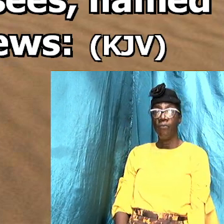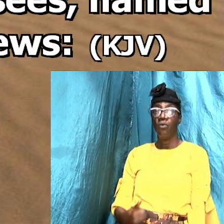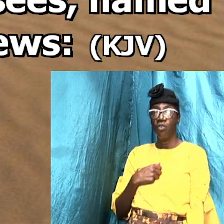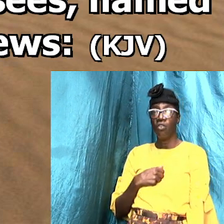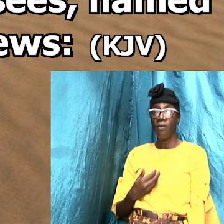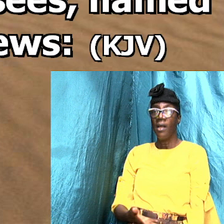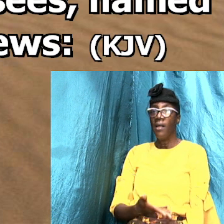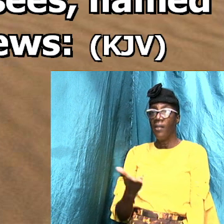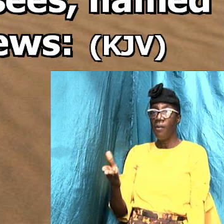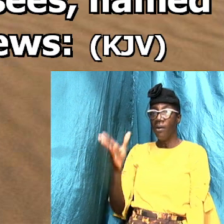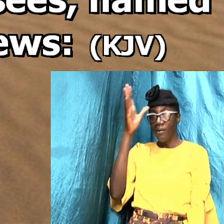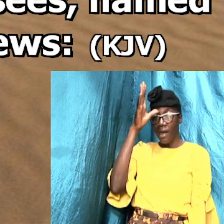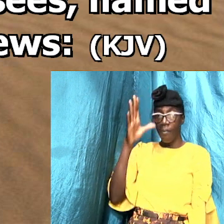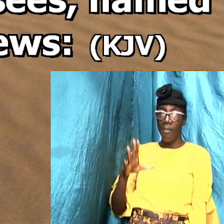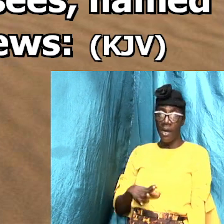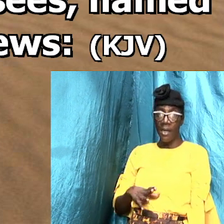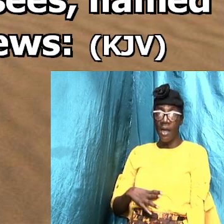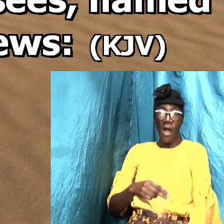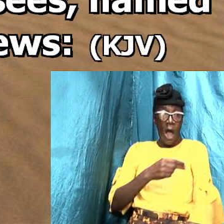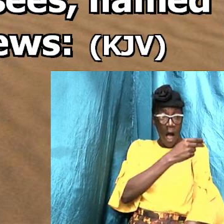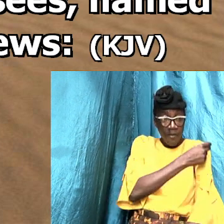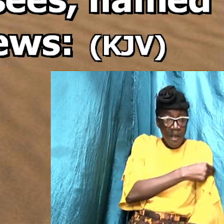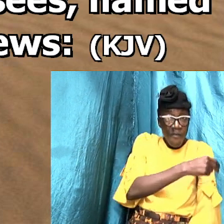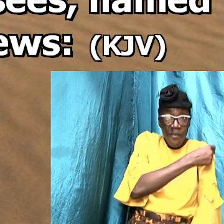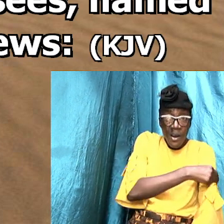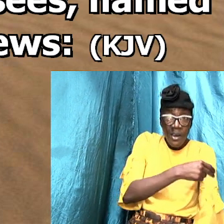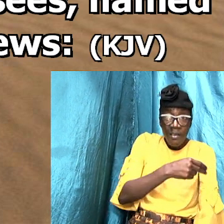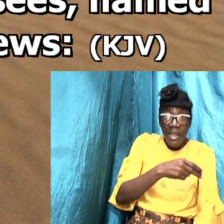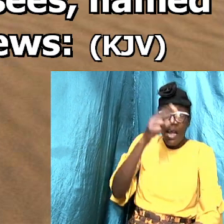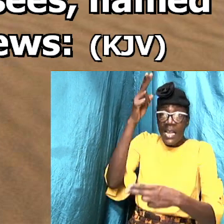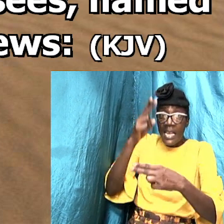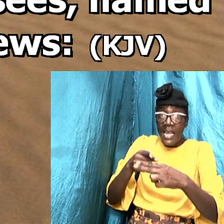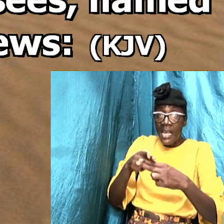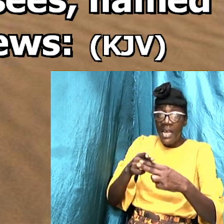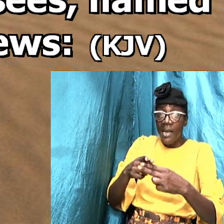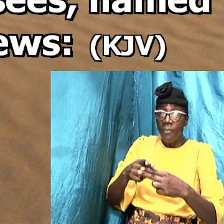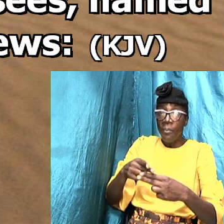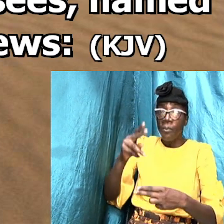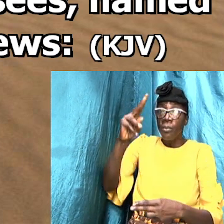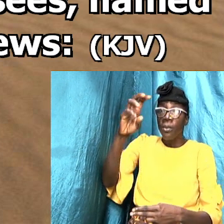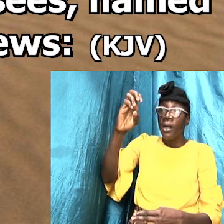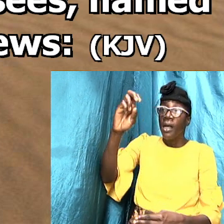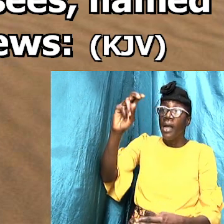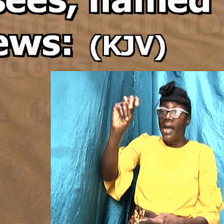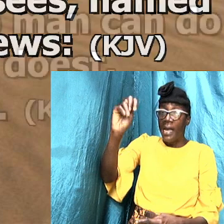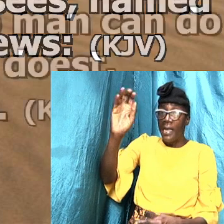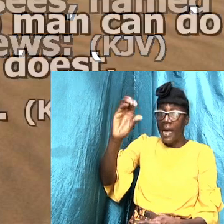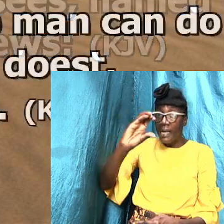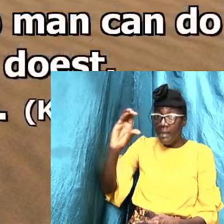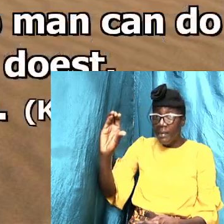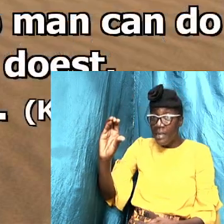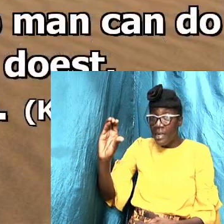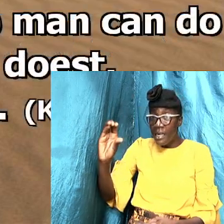There was a man of the Pharisees named Nicodemus a ruler of the Jews.